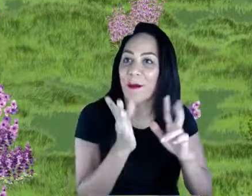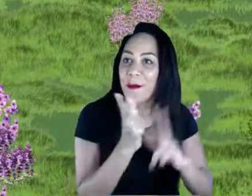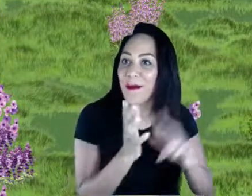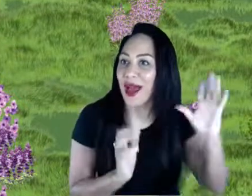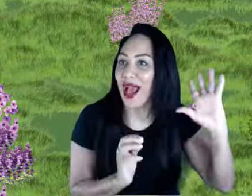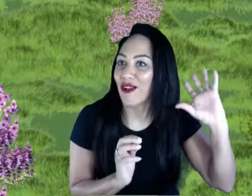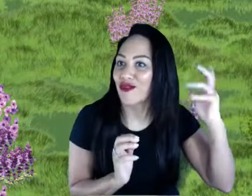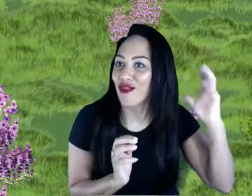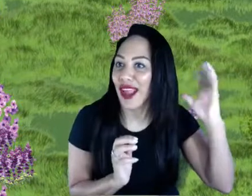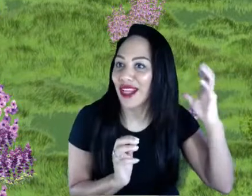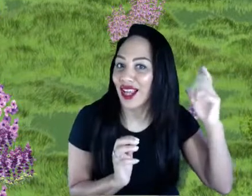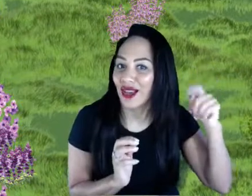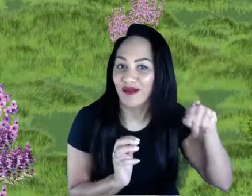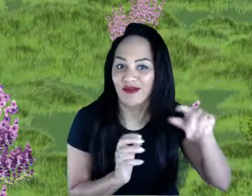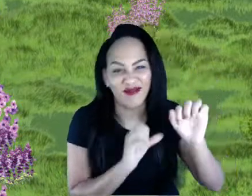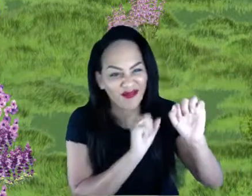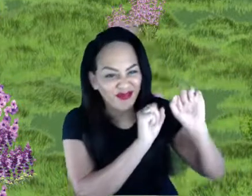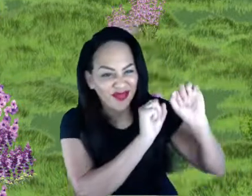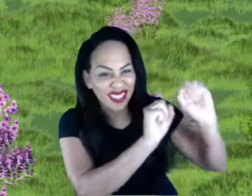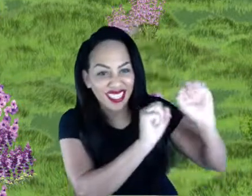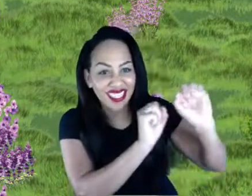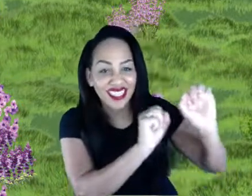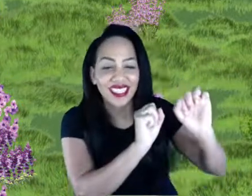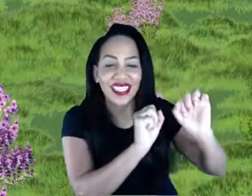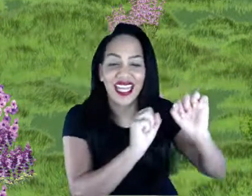This is his sound healing field.